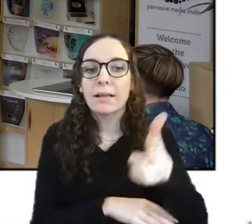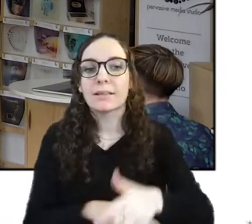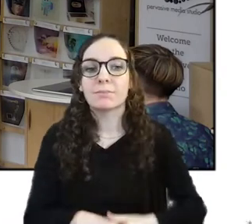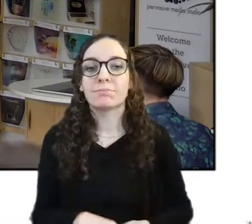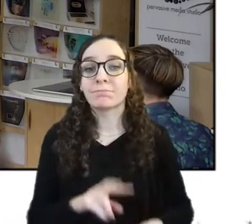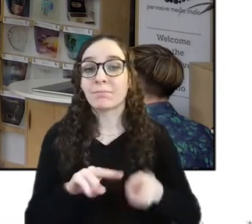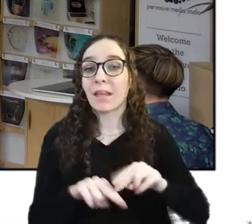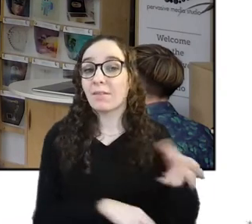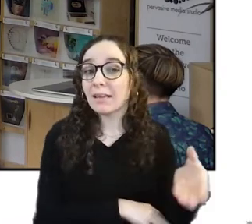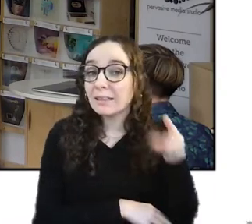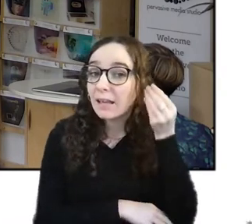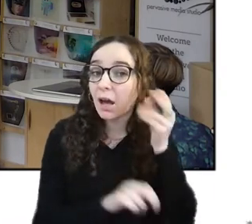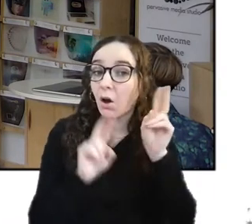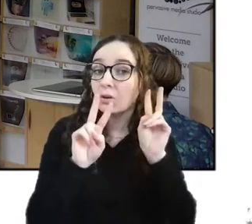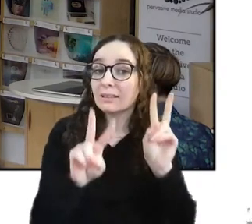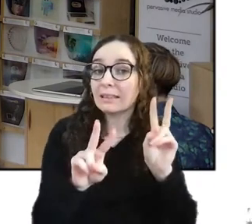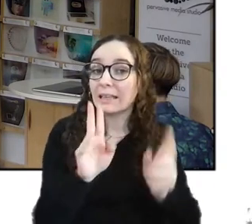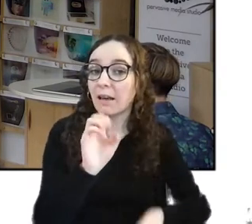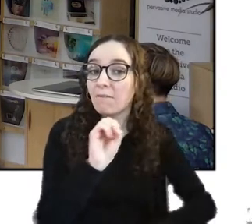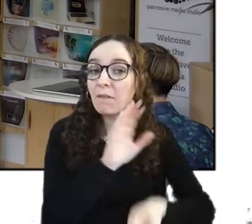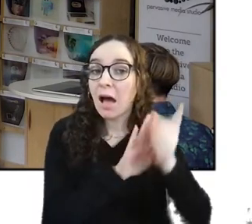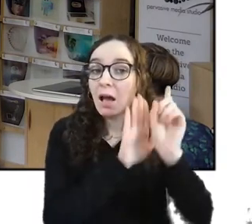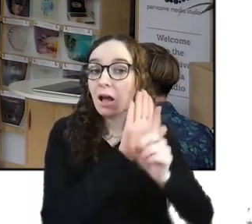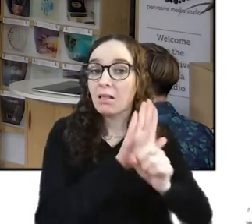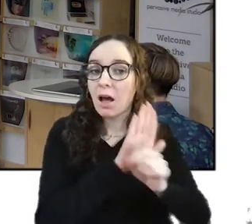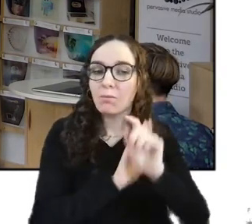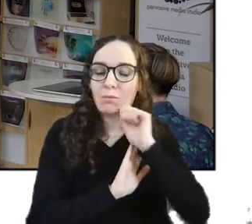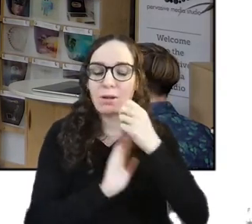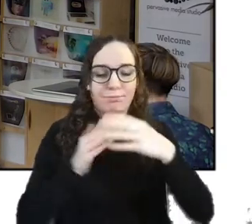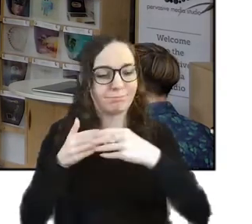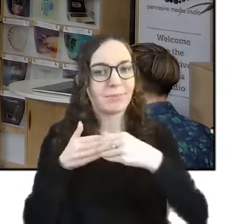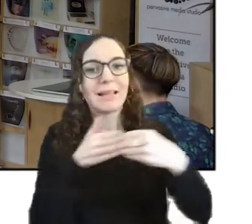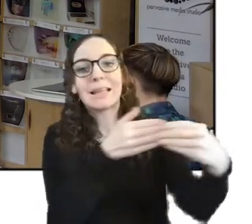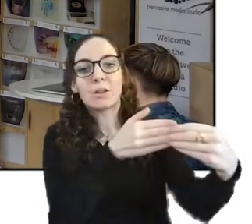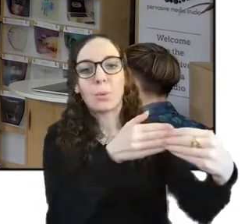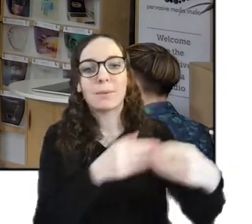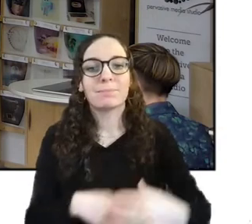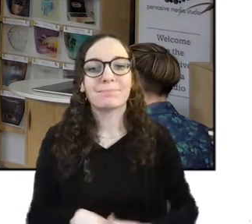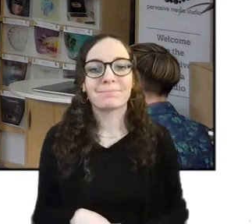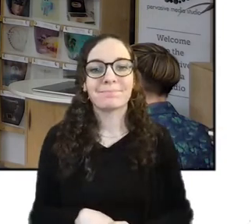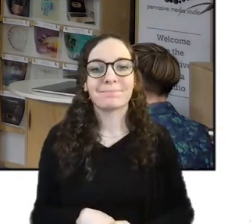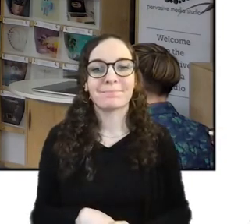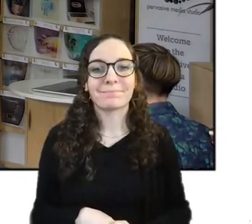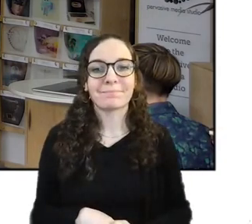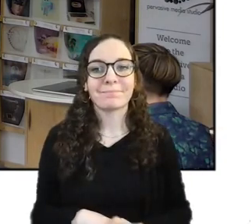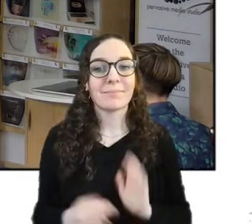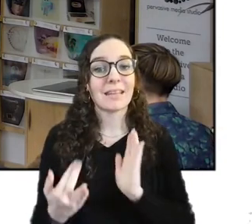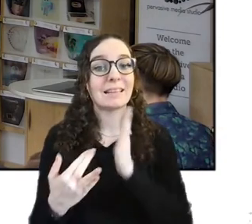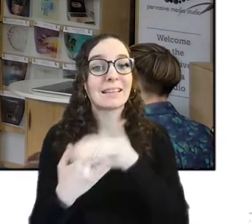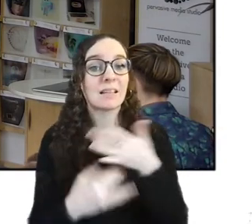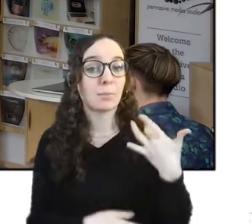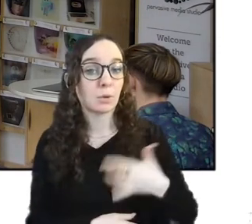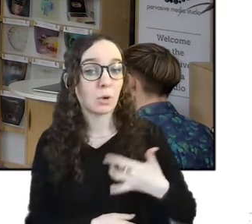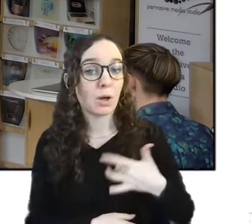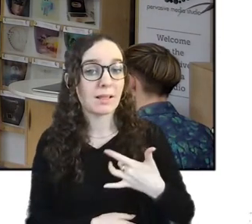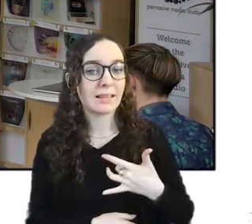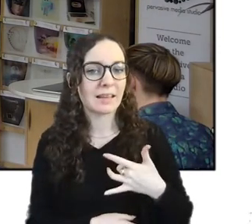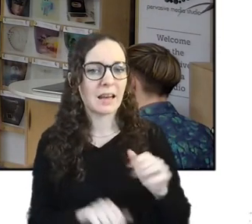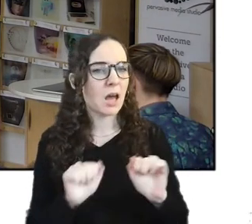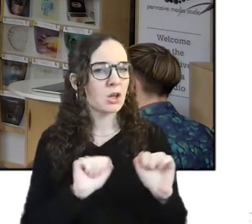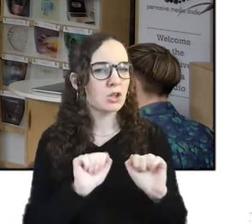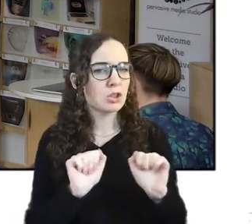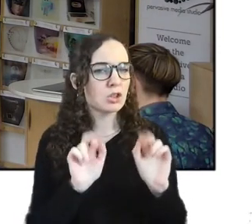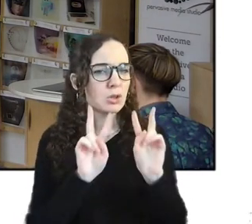you that way. Hopefully we won't. And there are accessible toilets and I don't see any babies but there